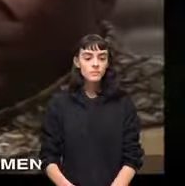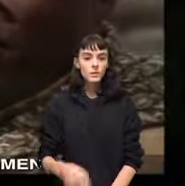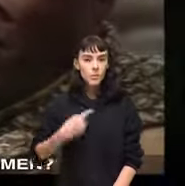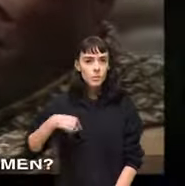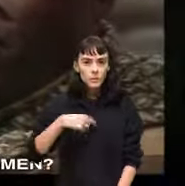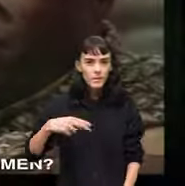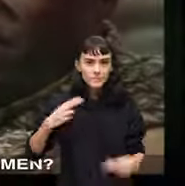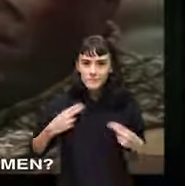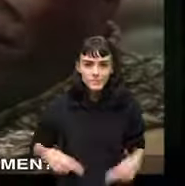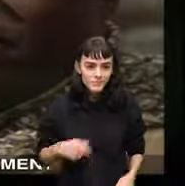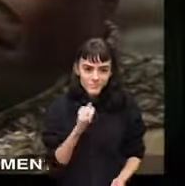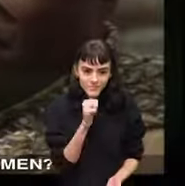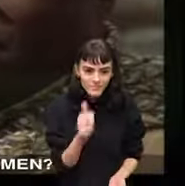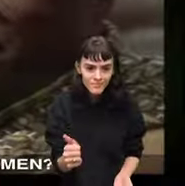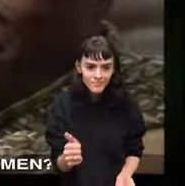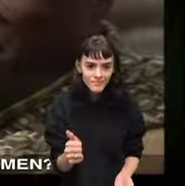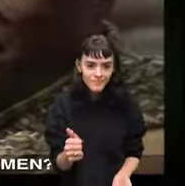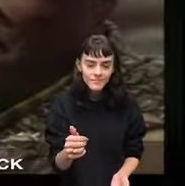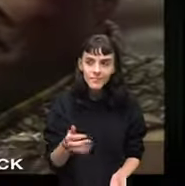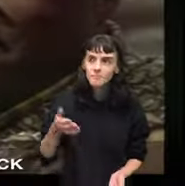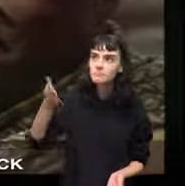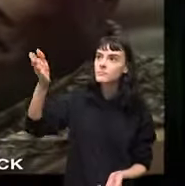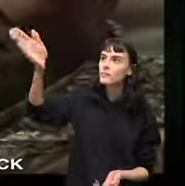are we not to be considered men